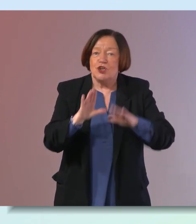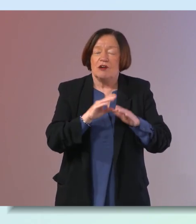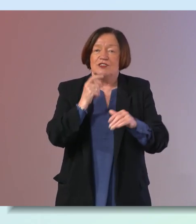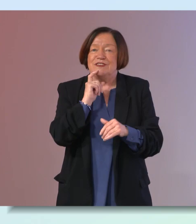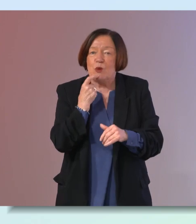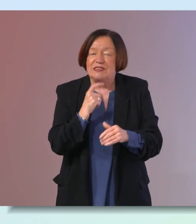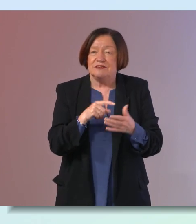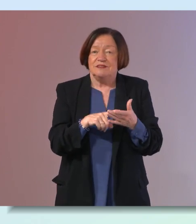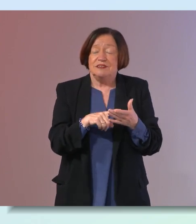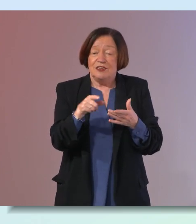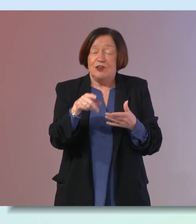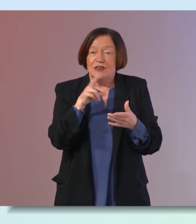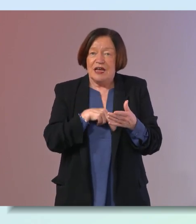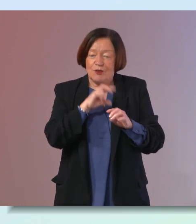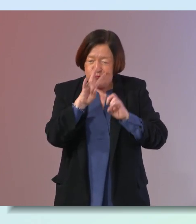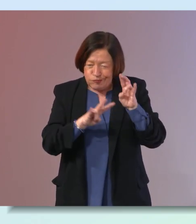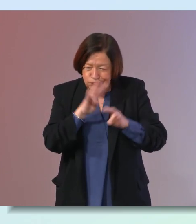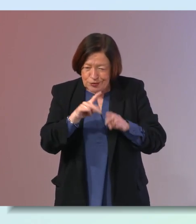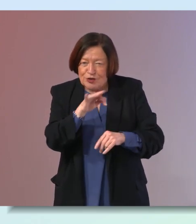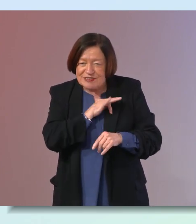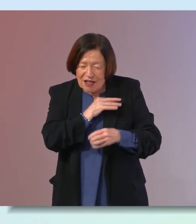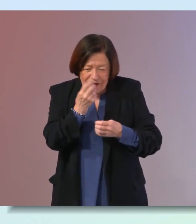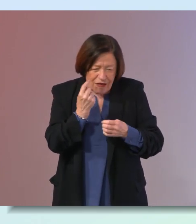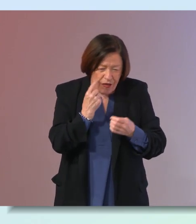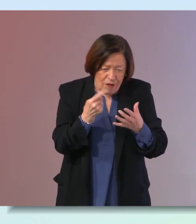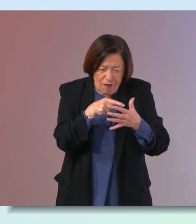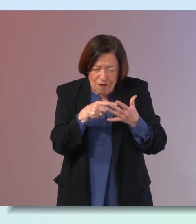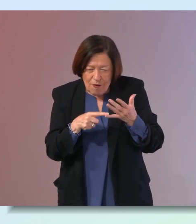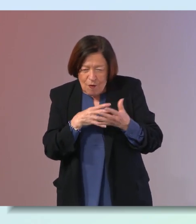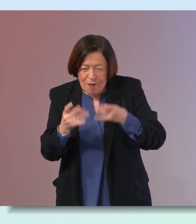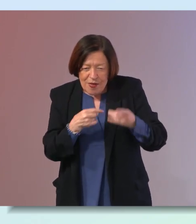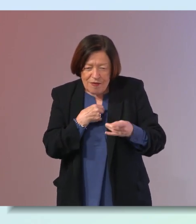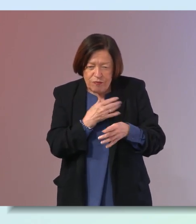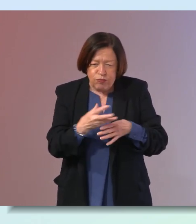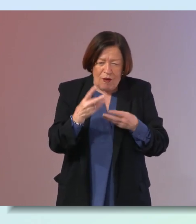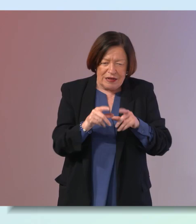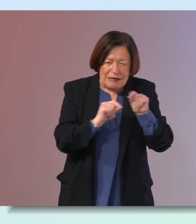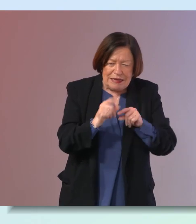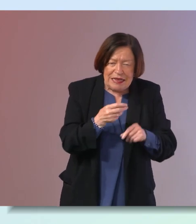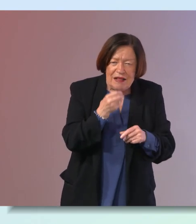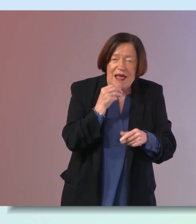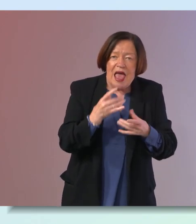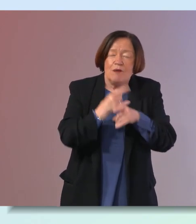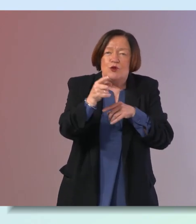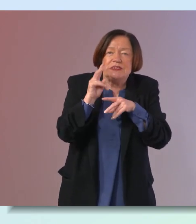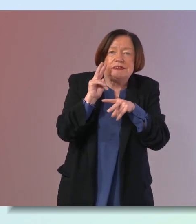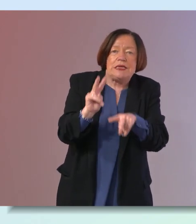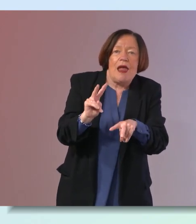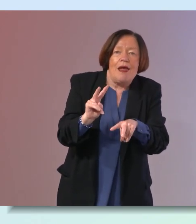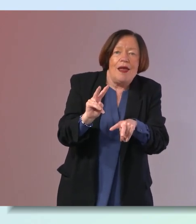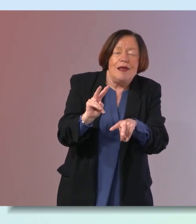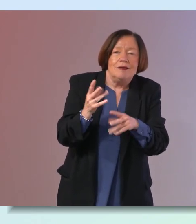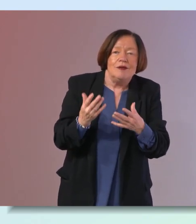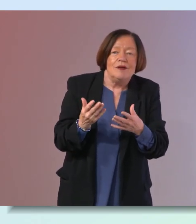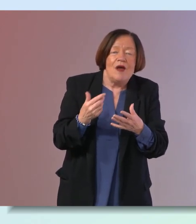sweets and you can just explore it by yourself and figure out what the triggers are for you it really helps you to see okay actually you